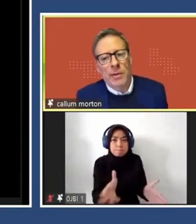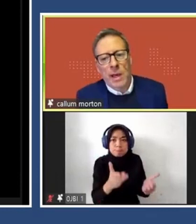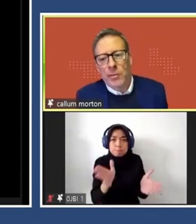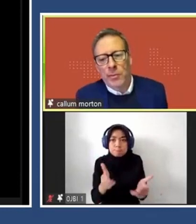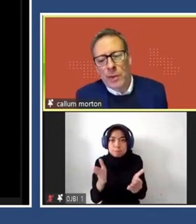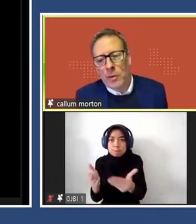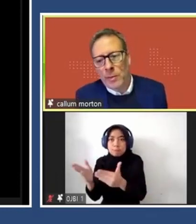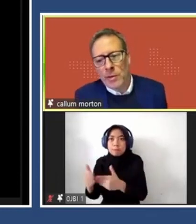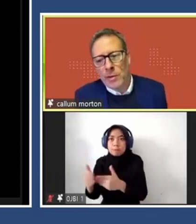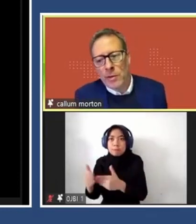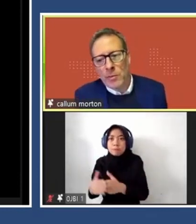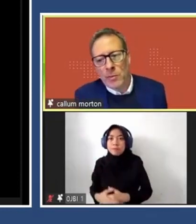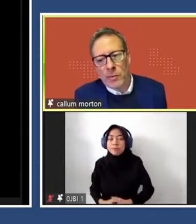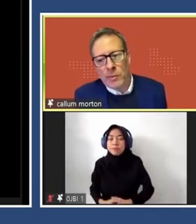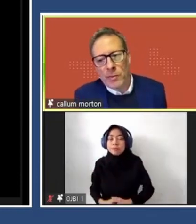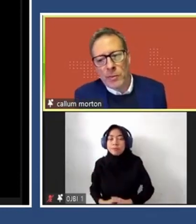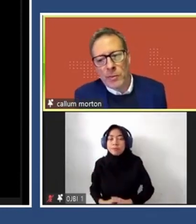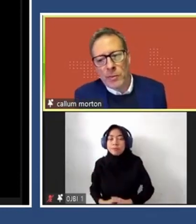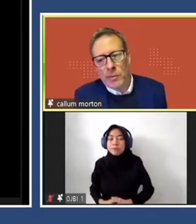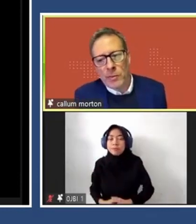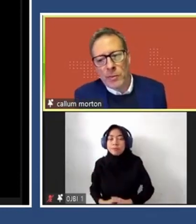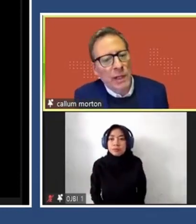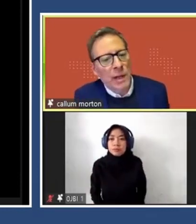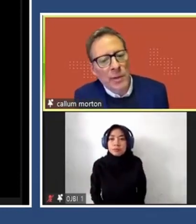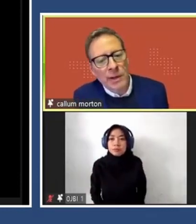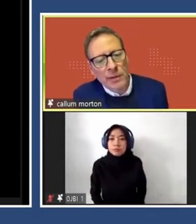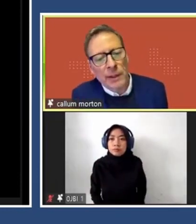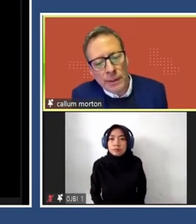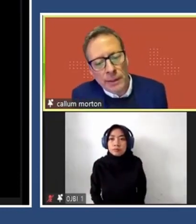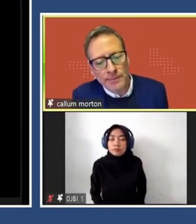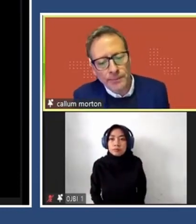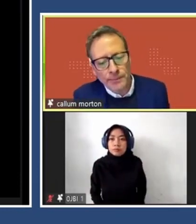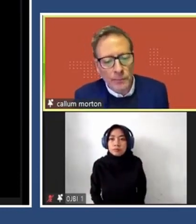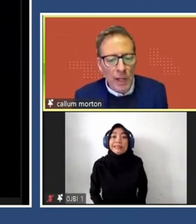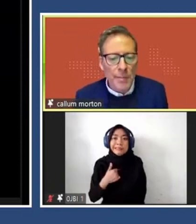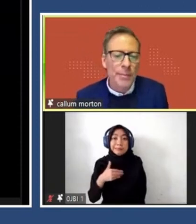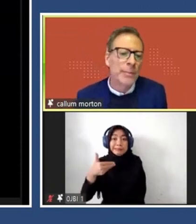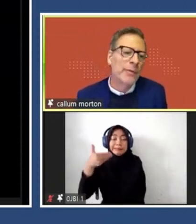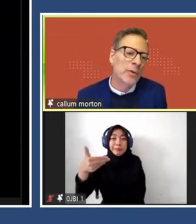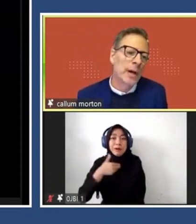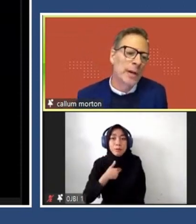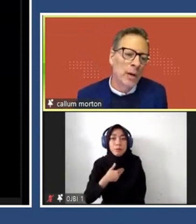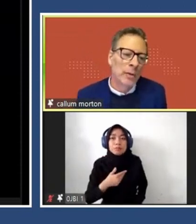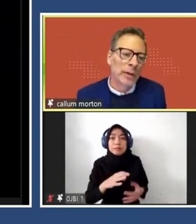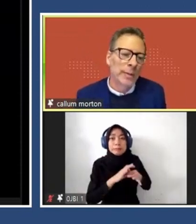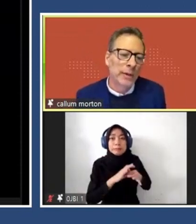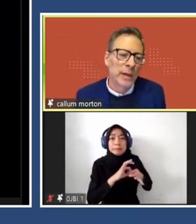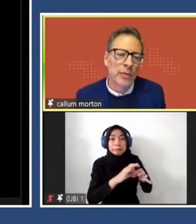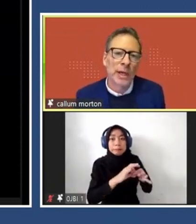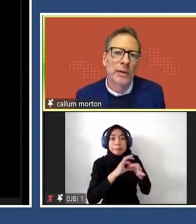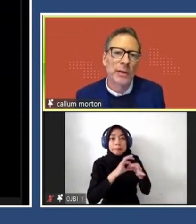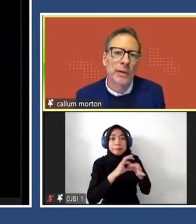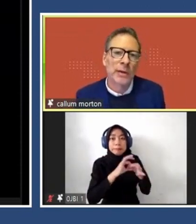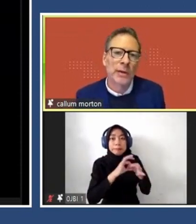as a group, we work with a diverse range of collaborators. Some of you, you might know